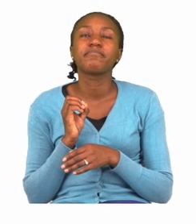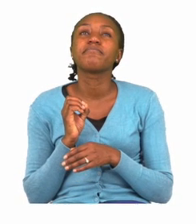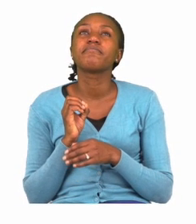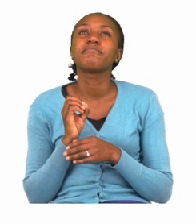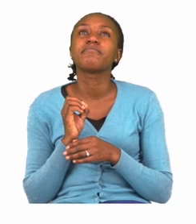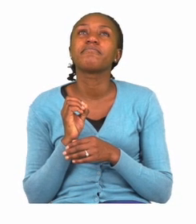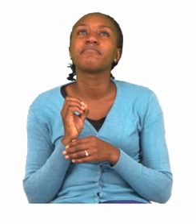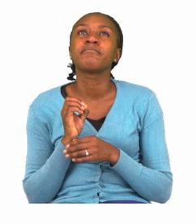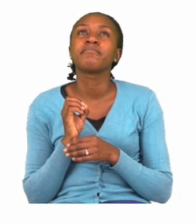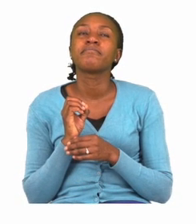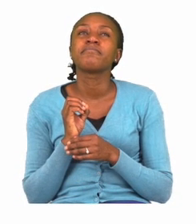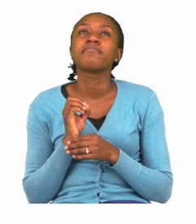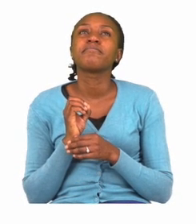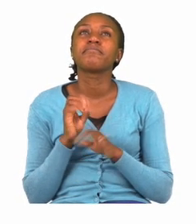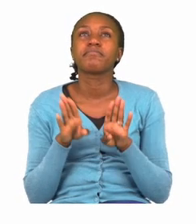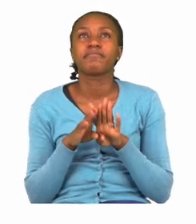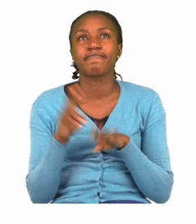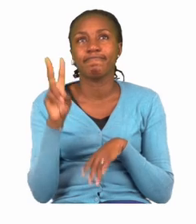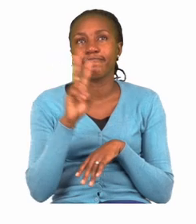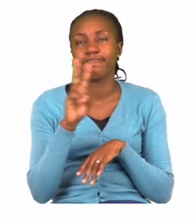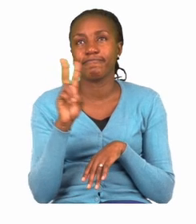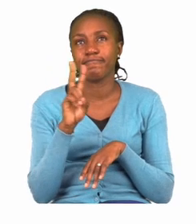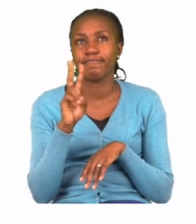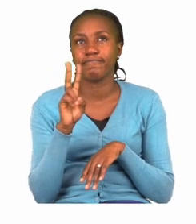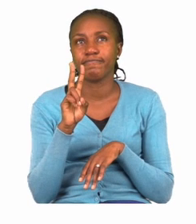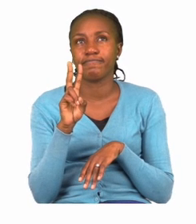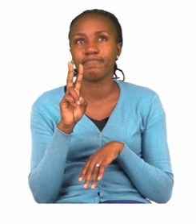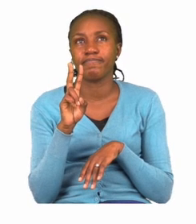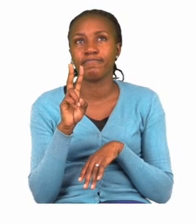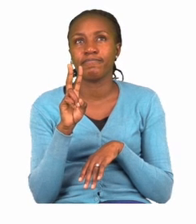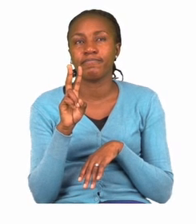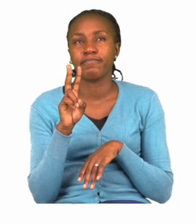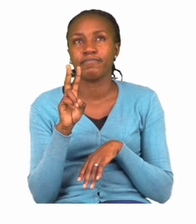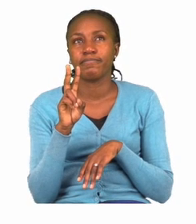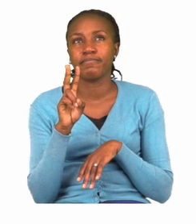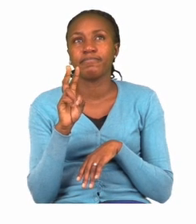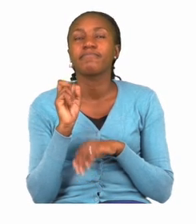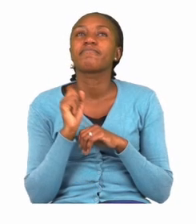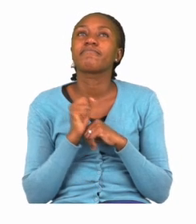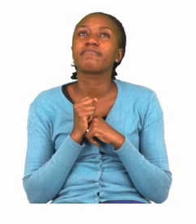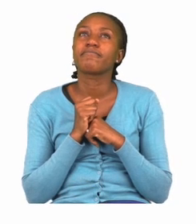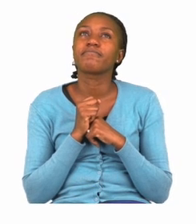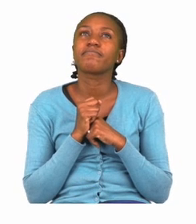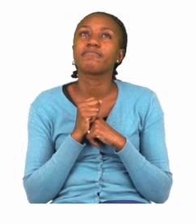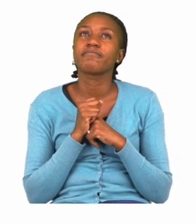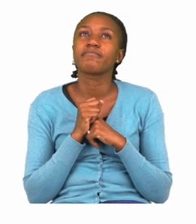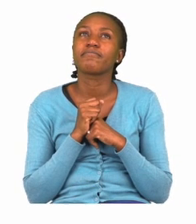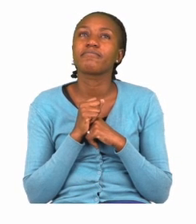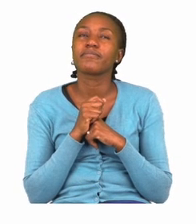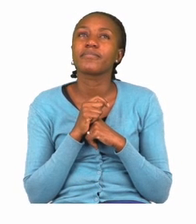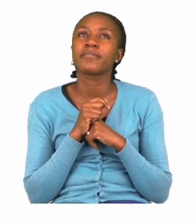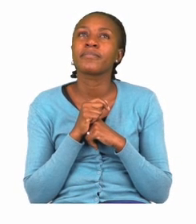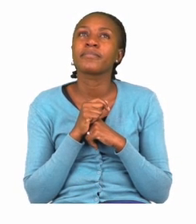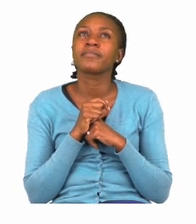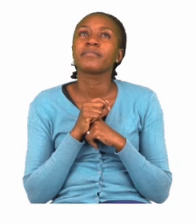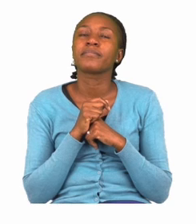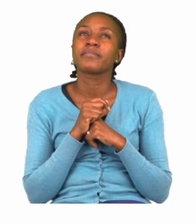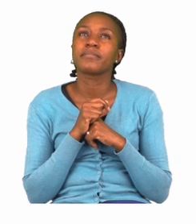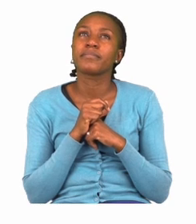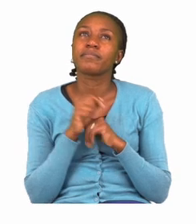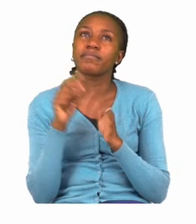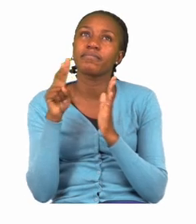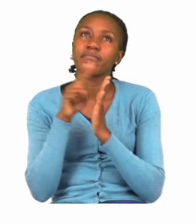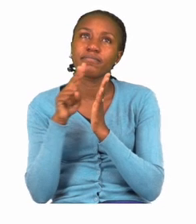do some vocabulary. Now the instruction says you have to read the vocabulary